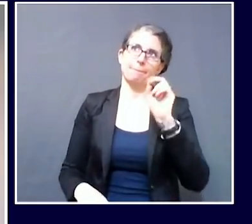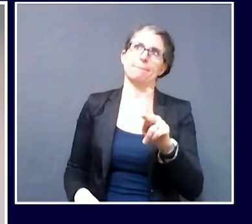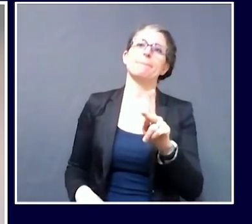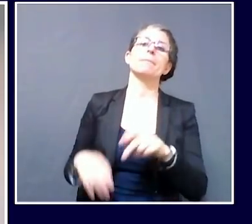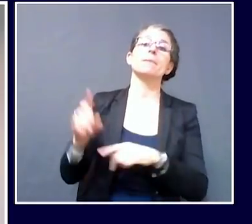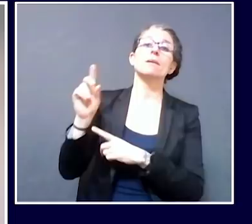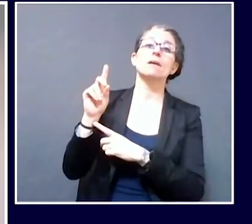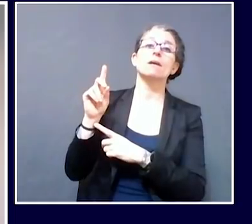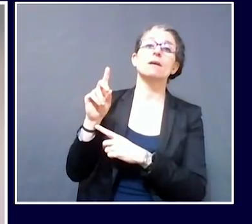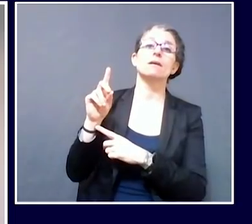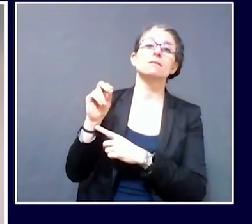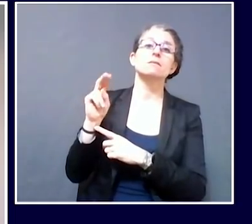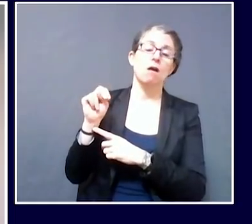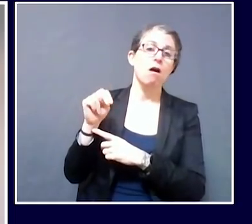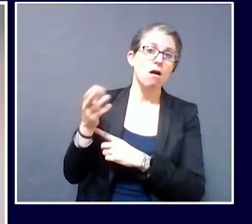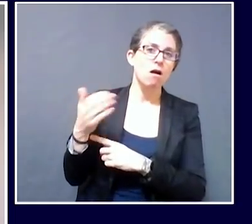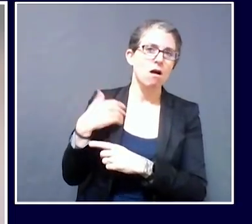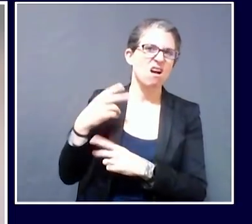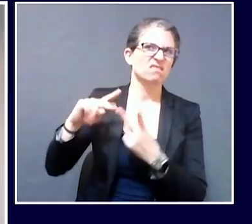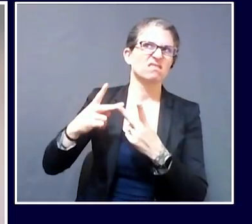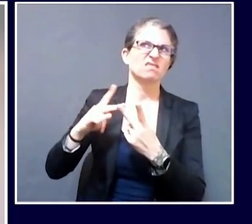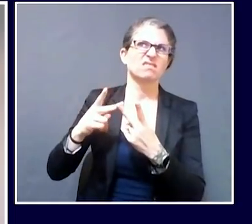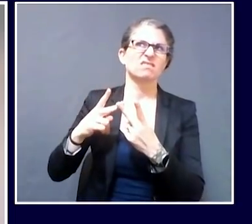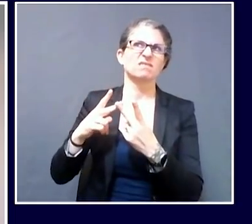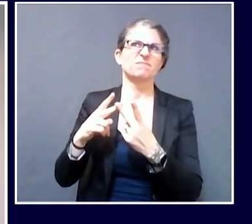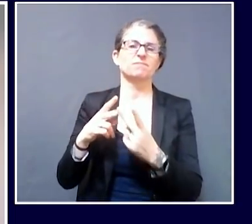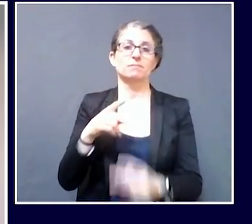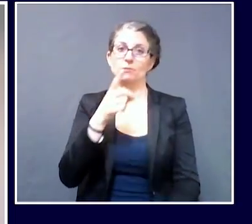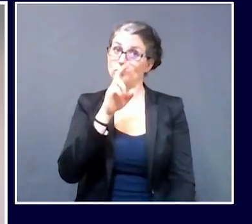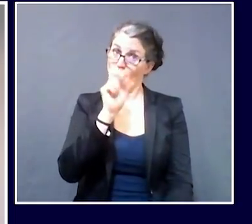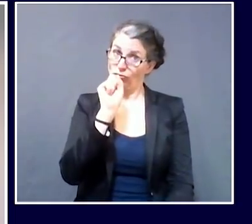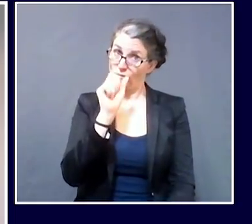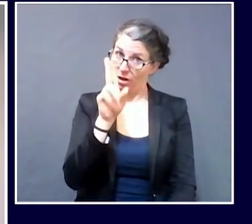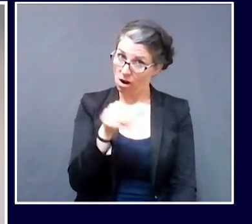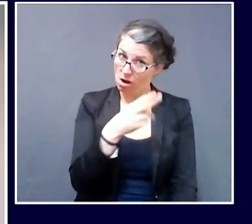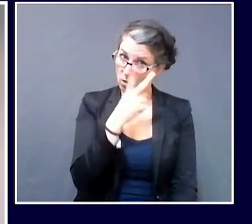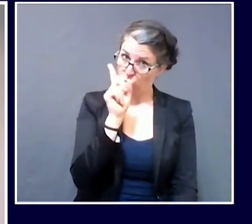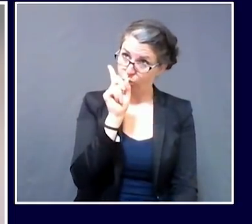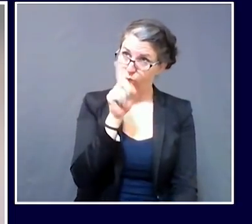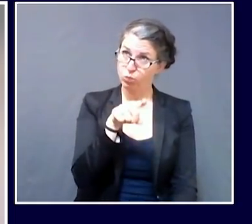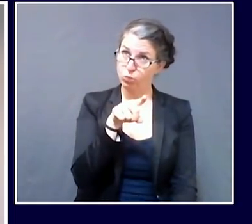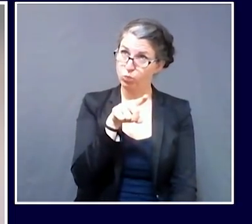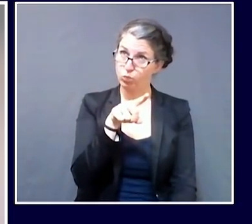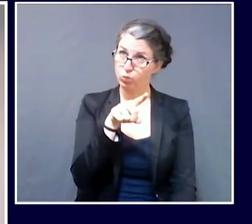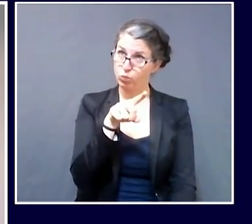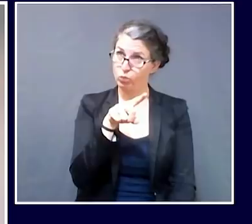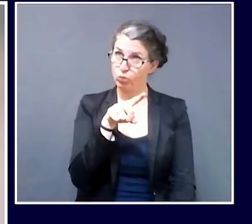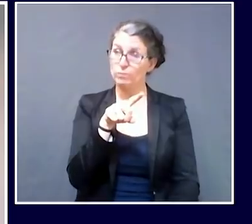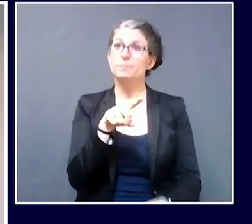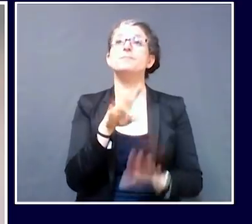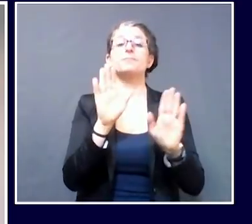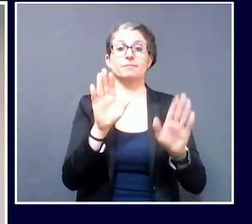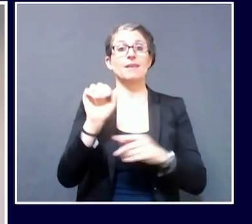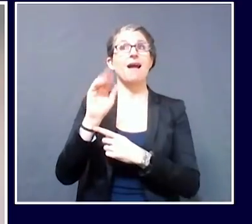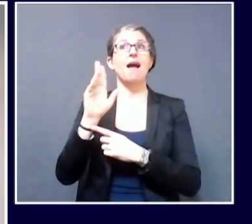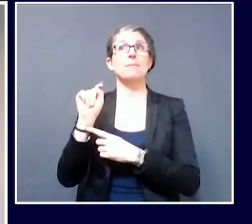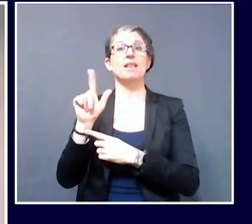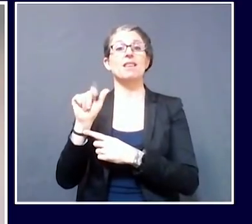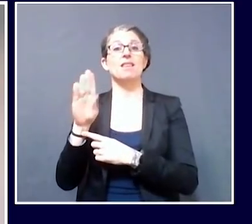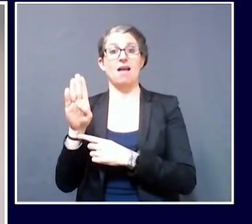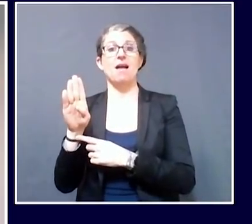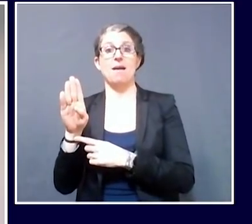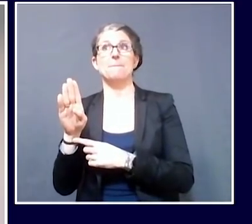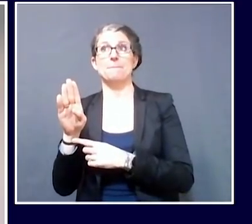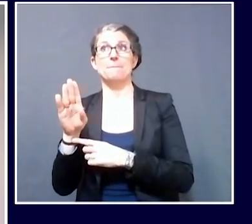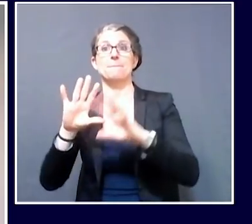that I wanted to ask you relates somewhat to the Abbott Labs and other outbreaks. You talked about